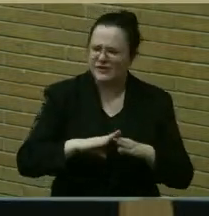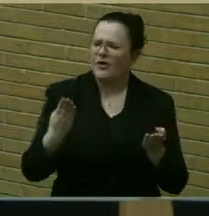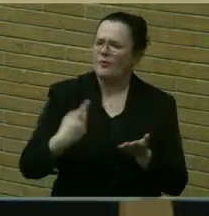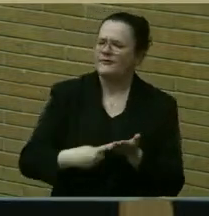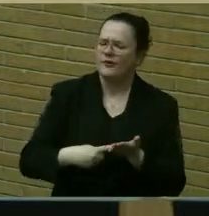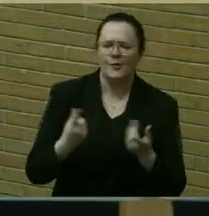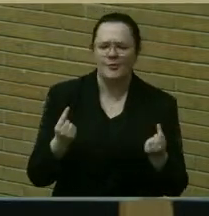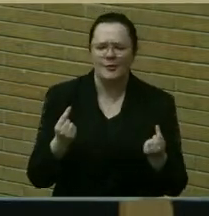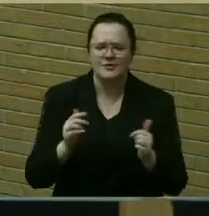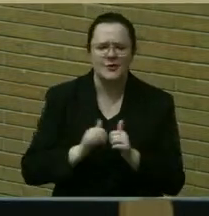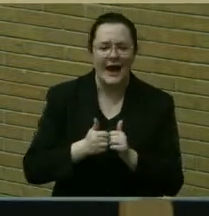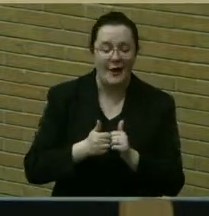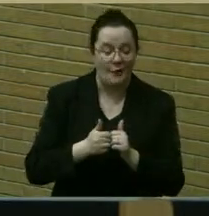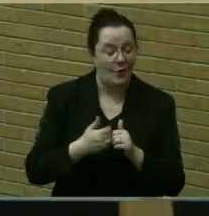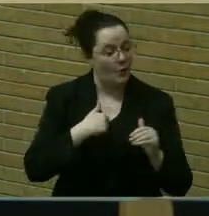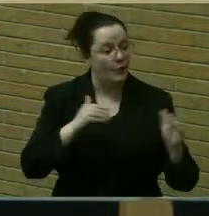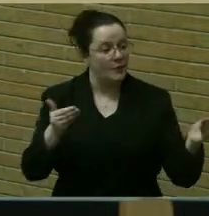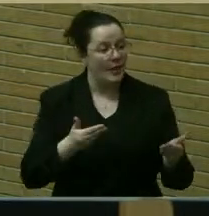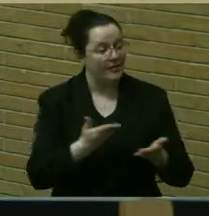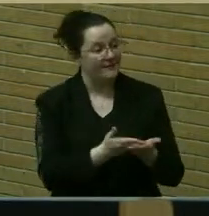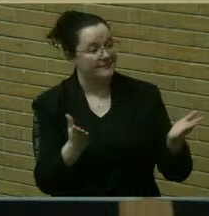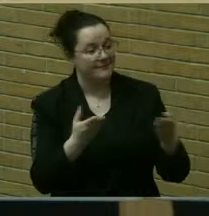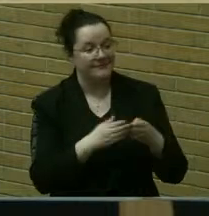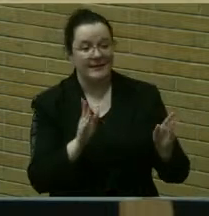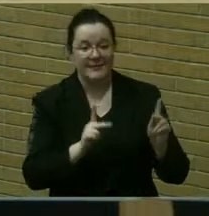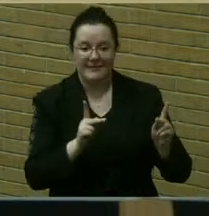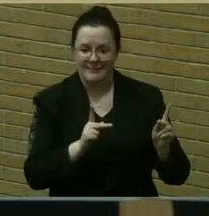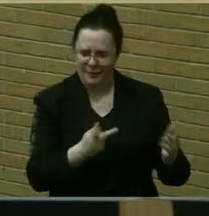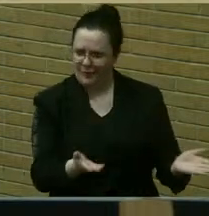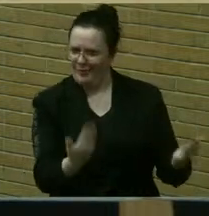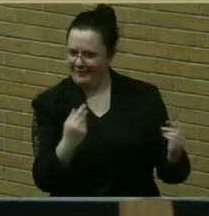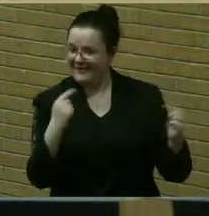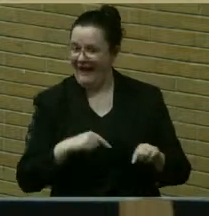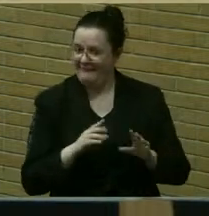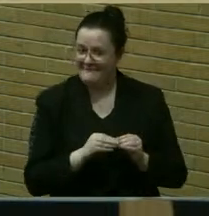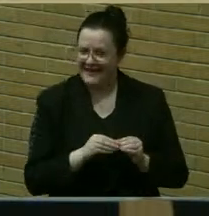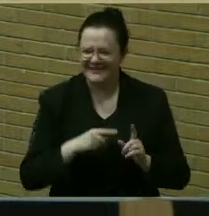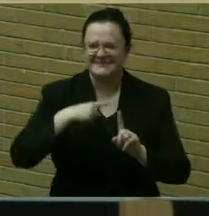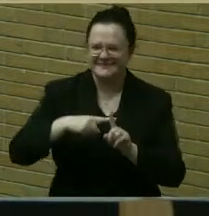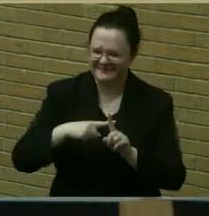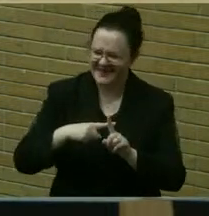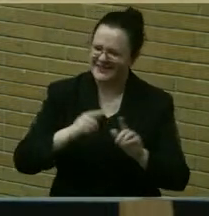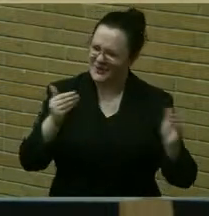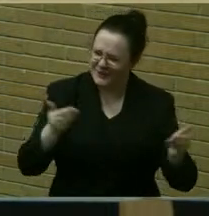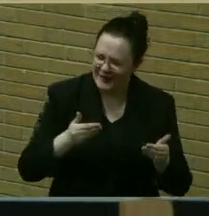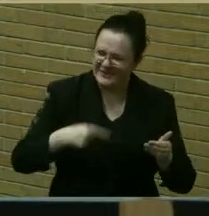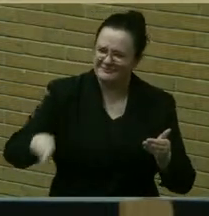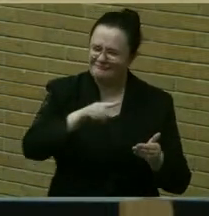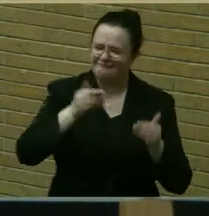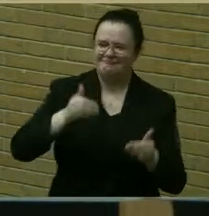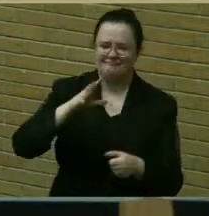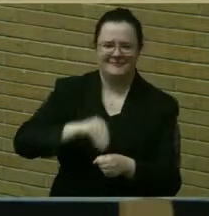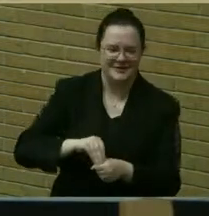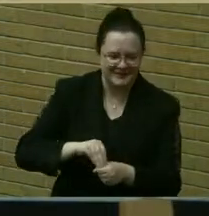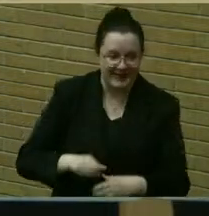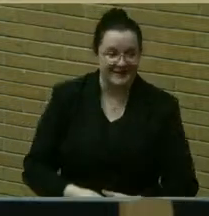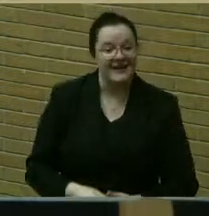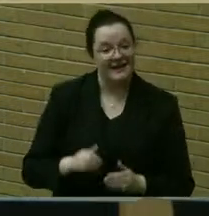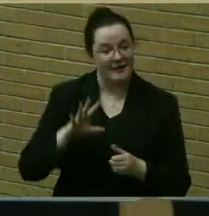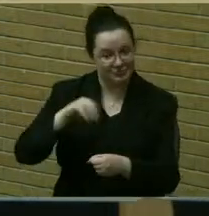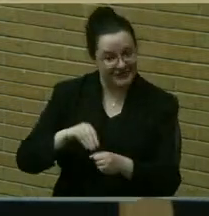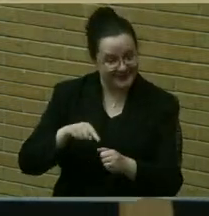public to attend our meetings, but we welcome the public to participate in our meetings, and we do that through the open forum.